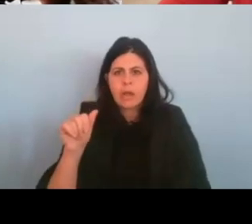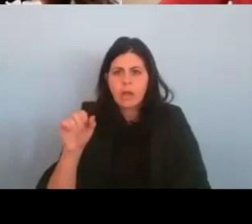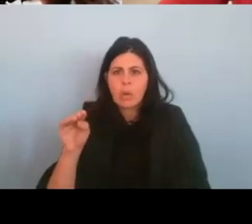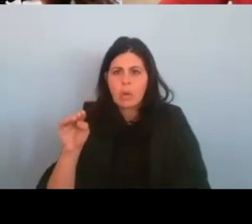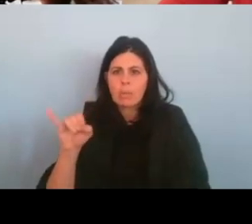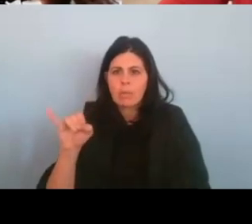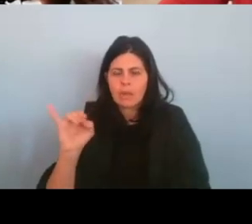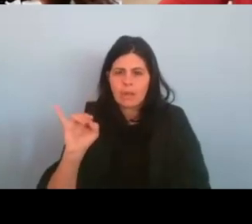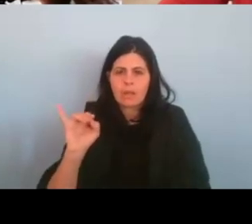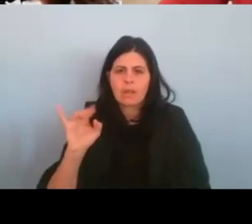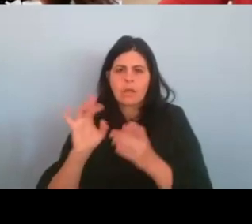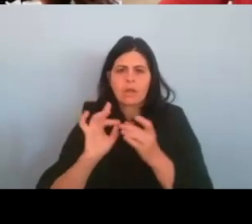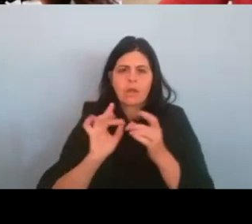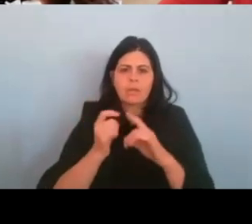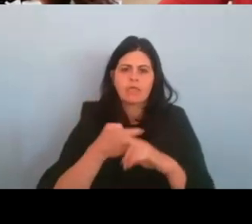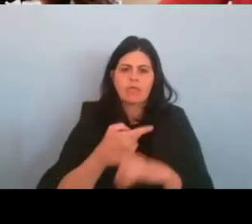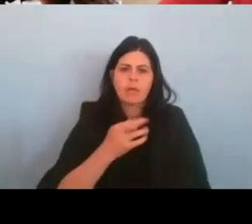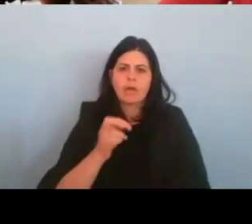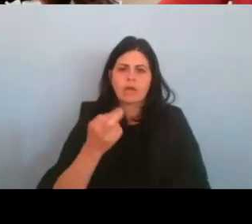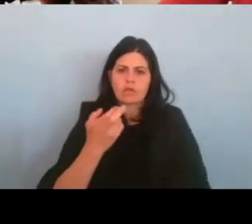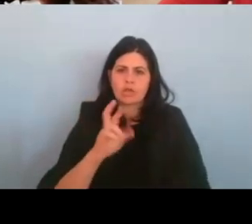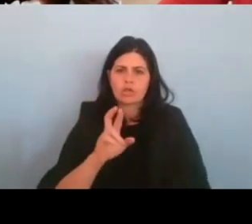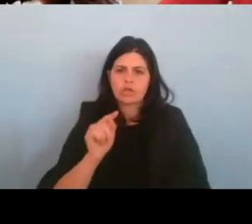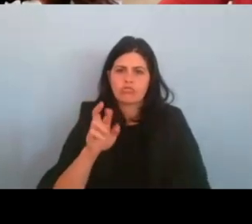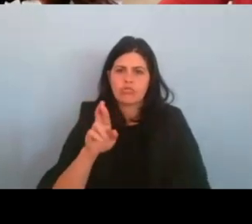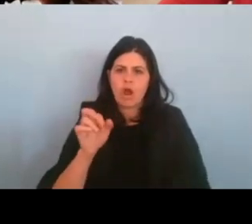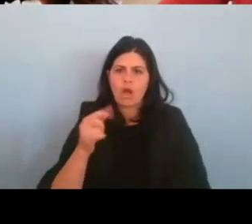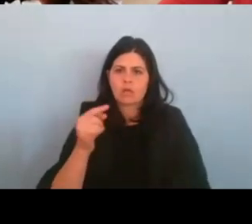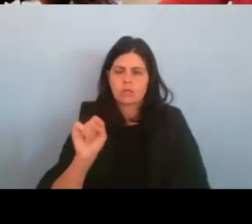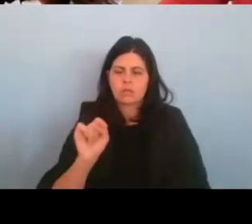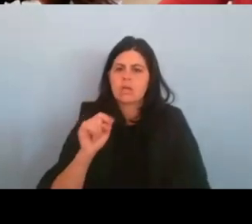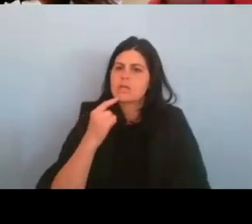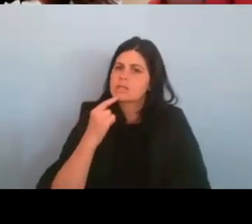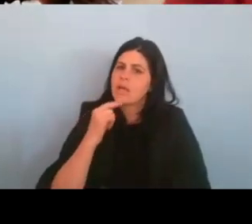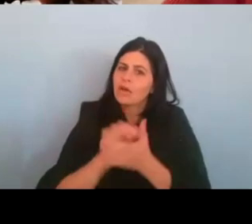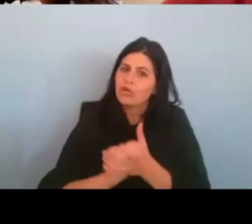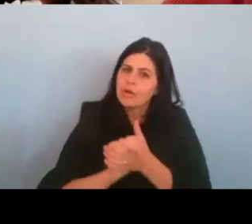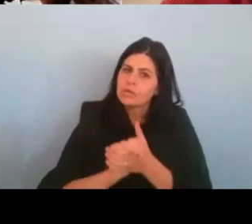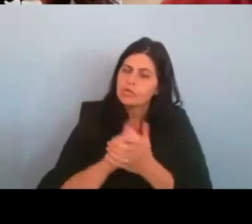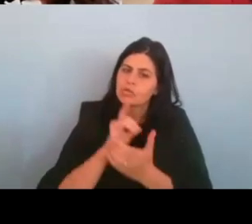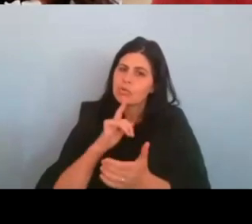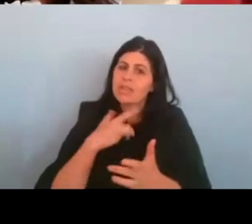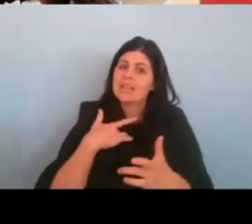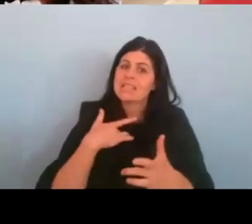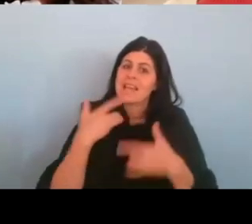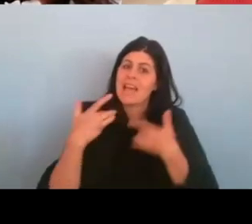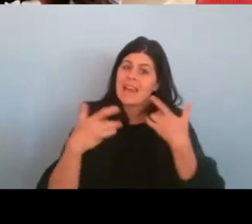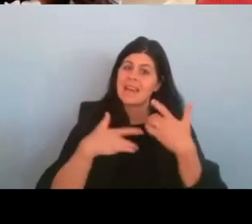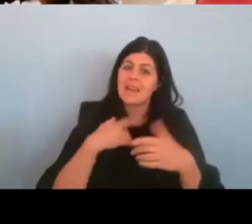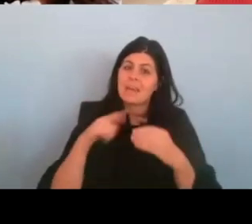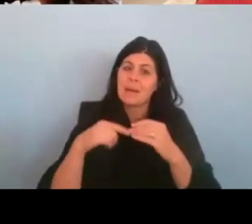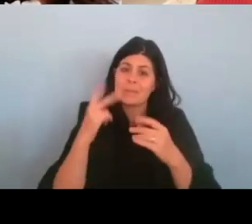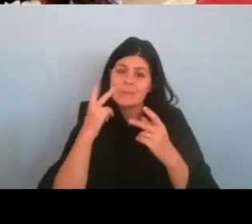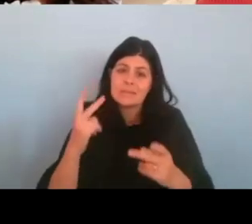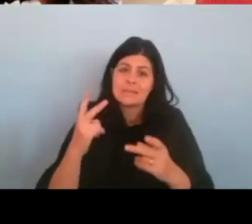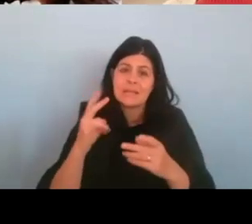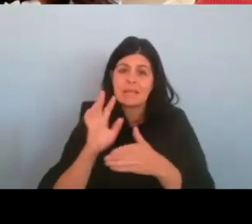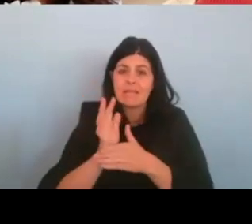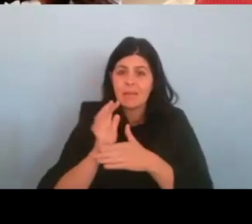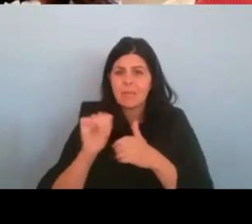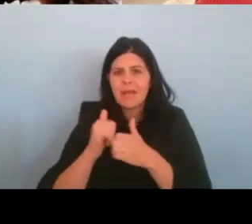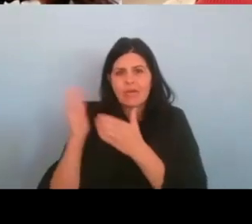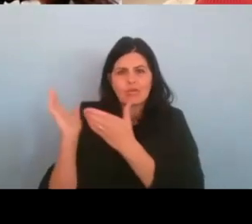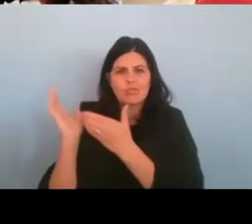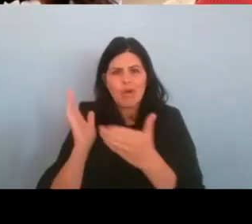um, from Hunter trust, just saying, I want to say congratulations. And I'm super excited about getting to see the film and how you brought the story to life.